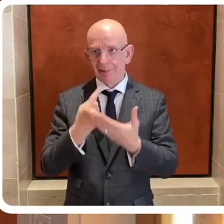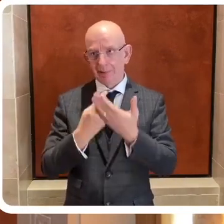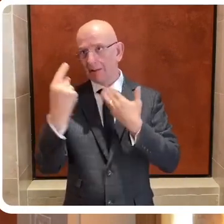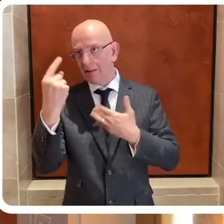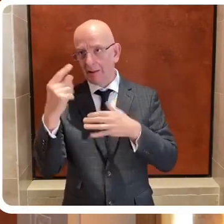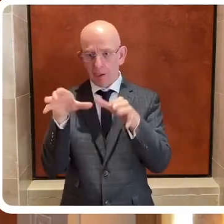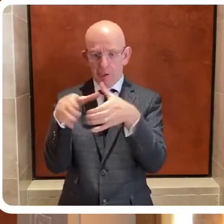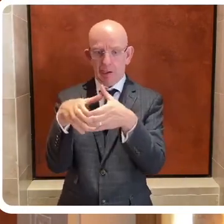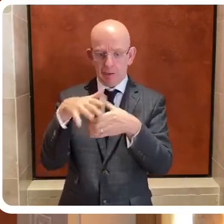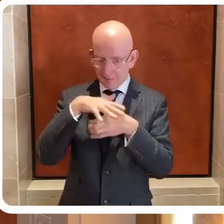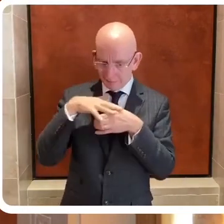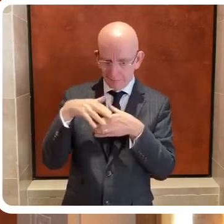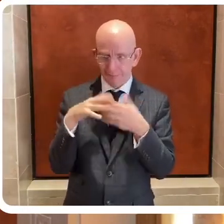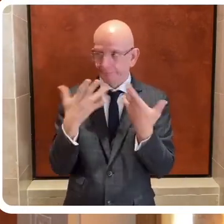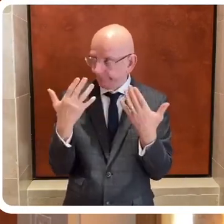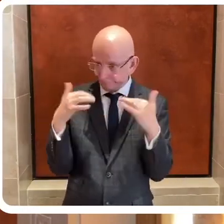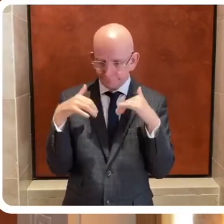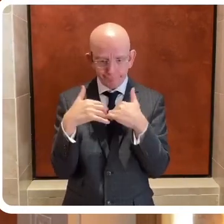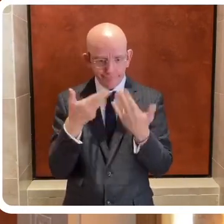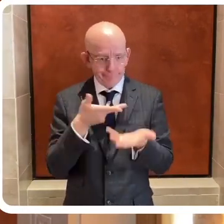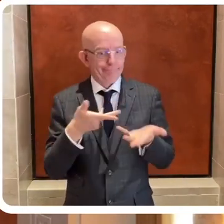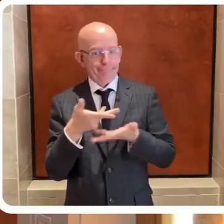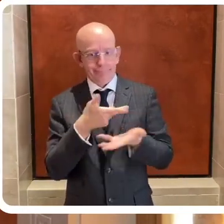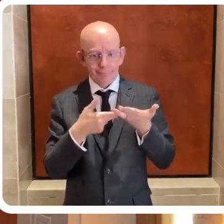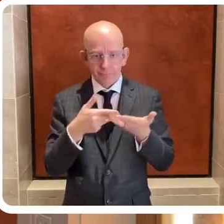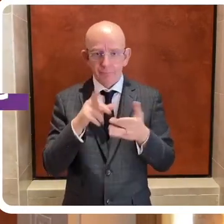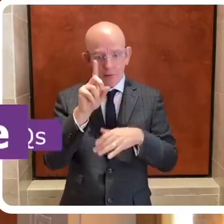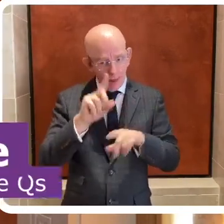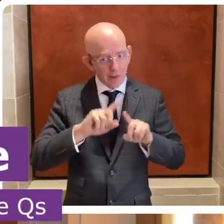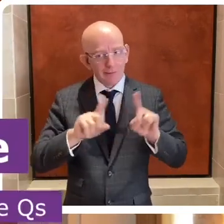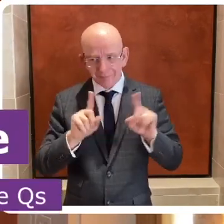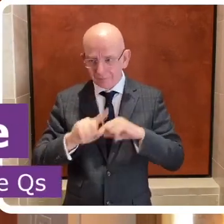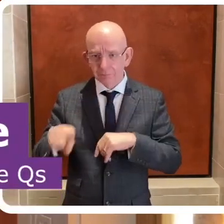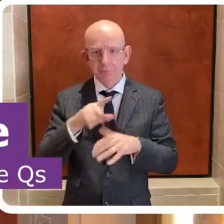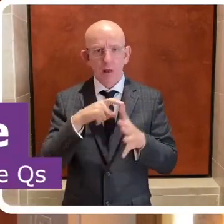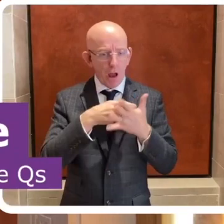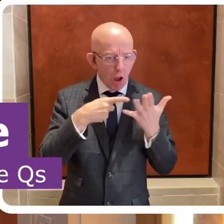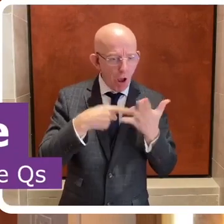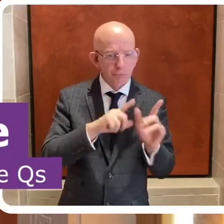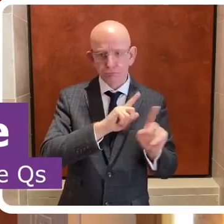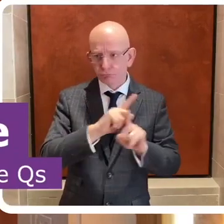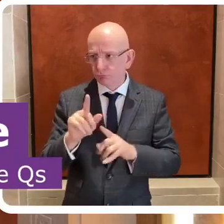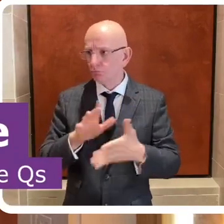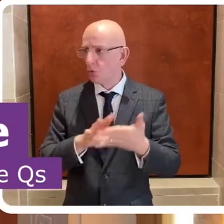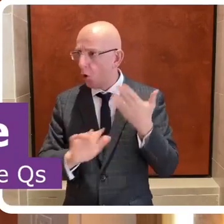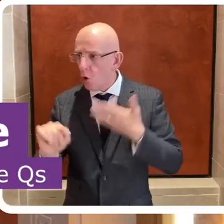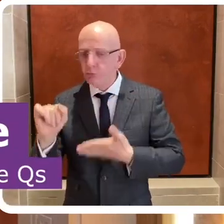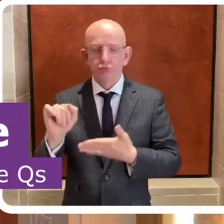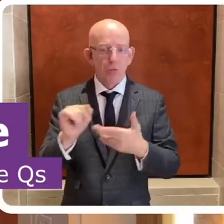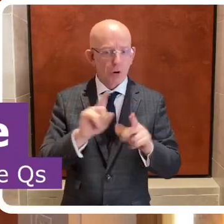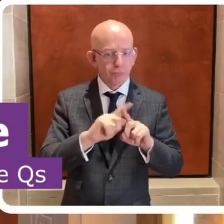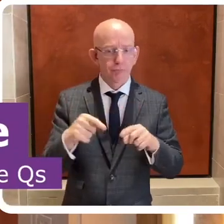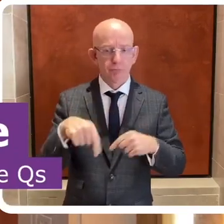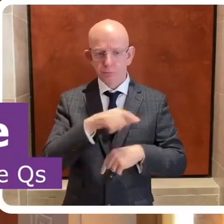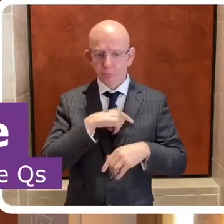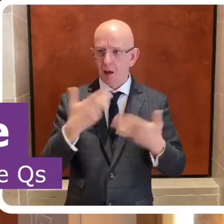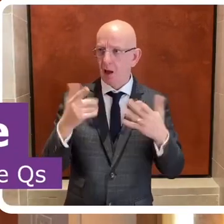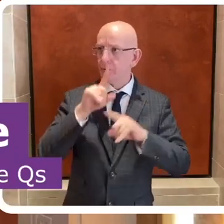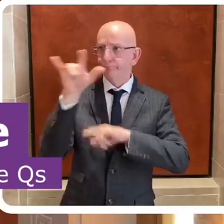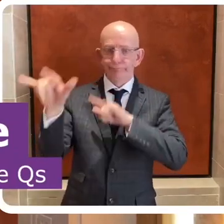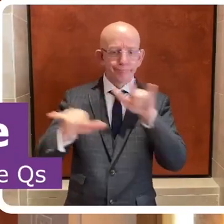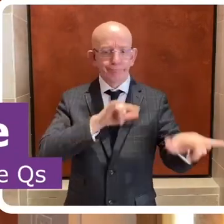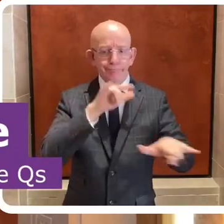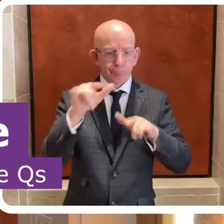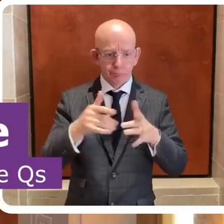many expats making their lives in the US, Canada, Australia and all over the world. We are now a big part of the world at large and we should